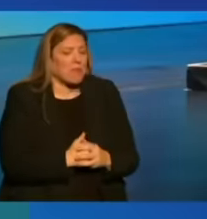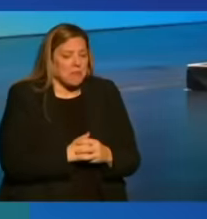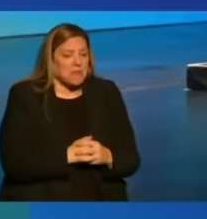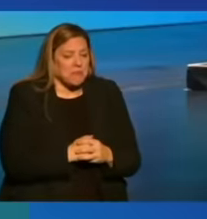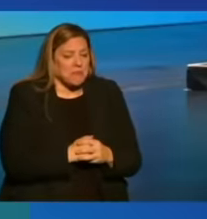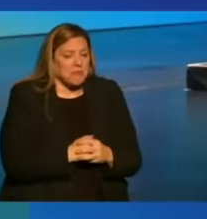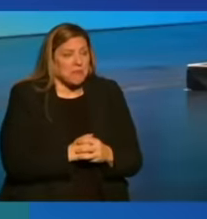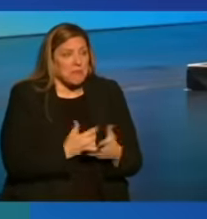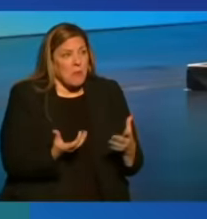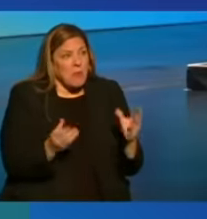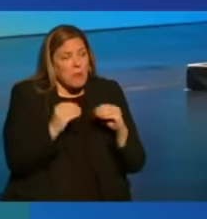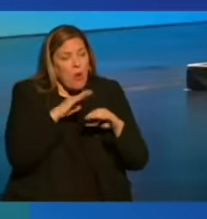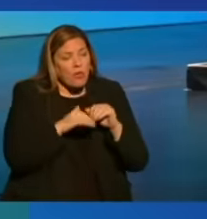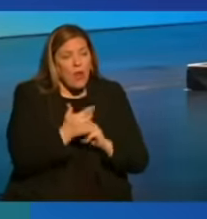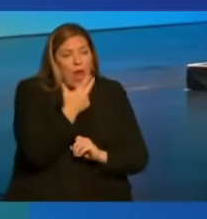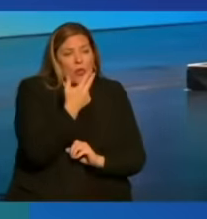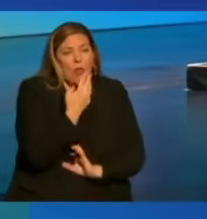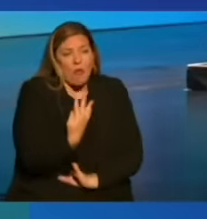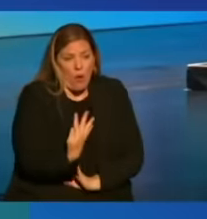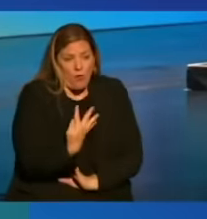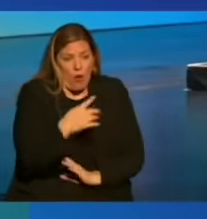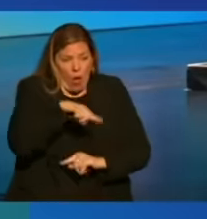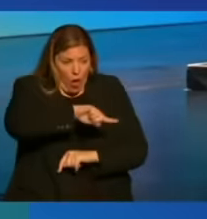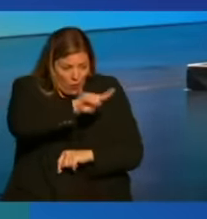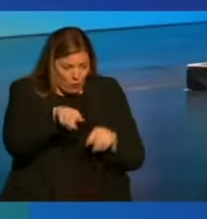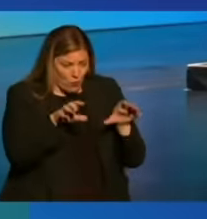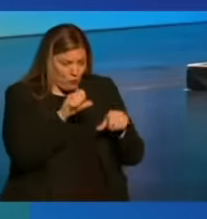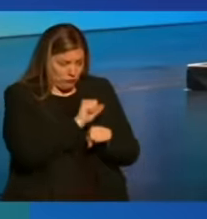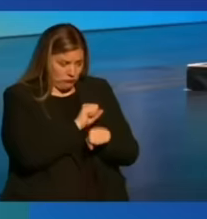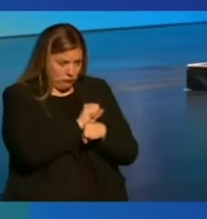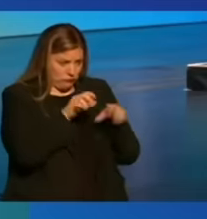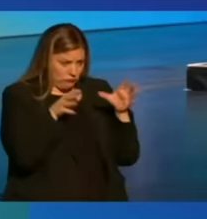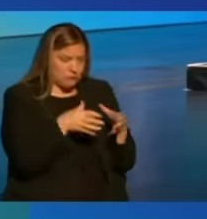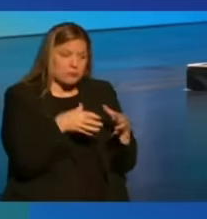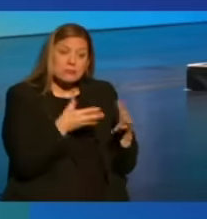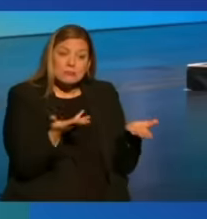more than three-quarters of the workforce is women.